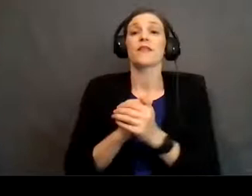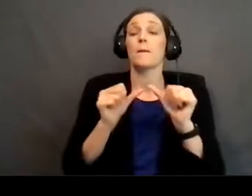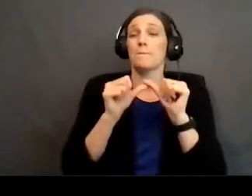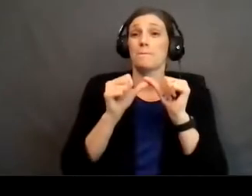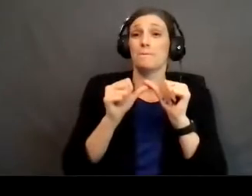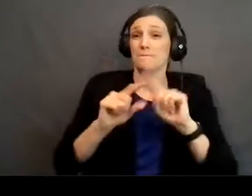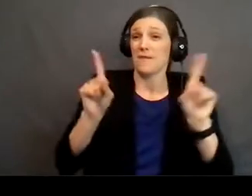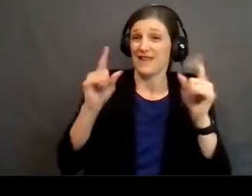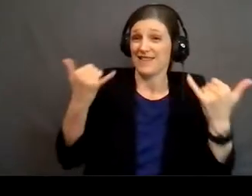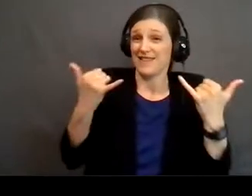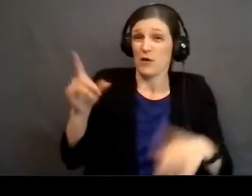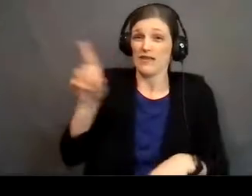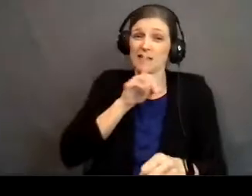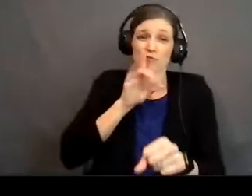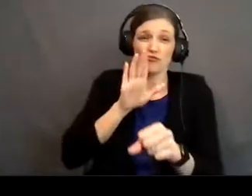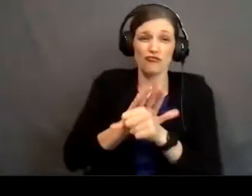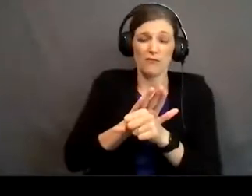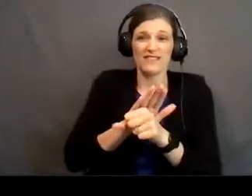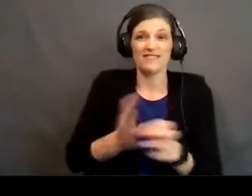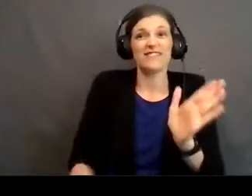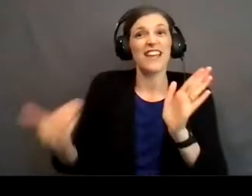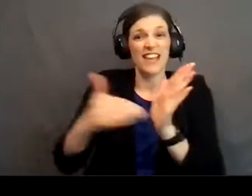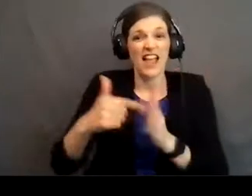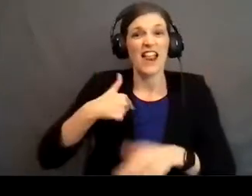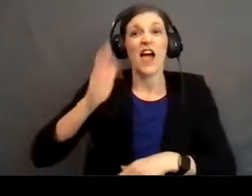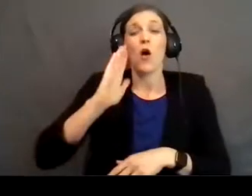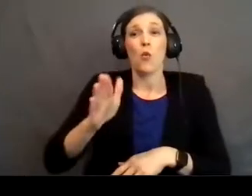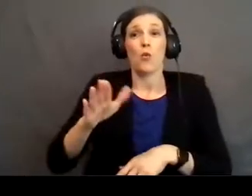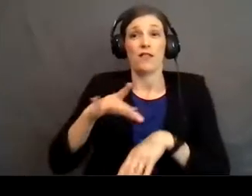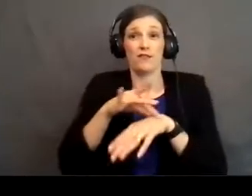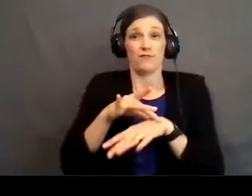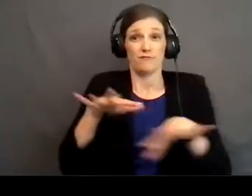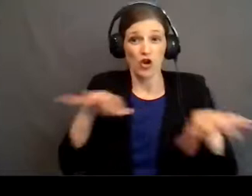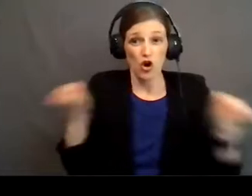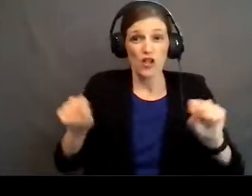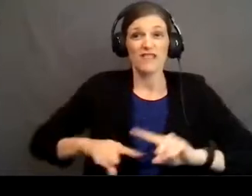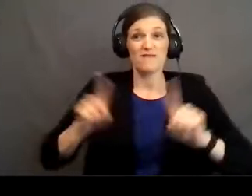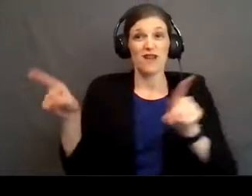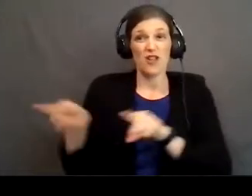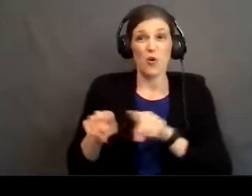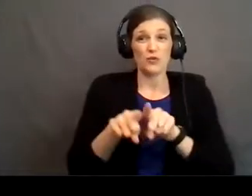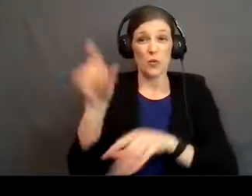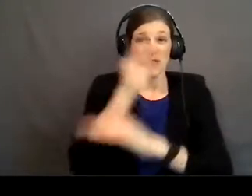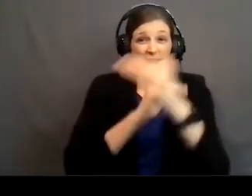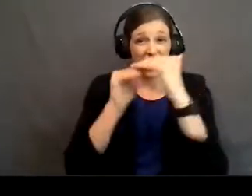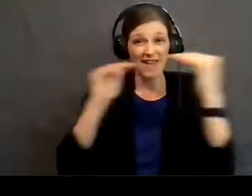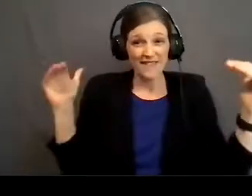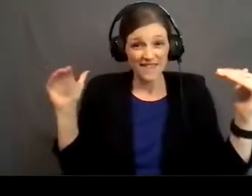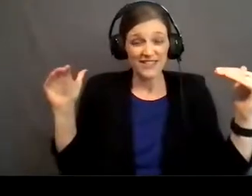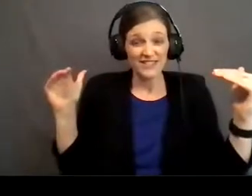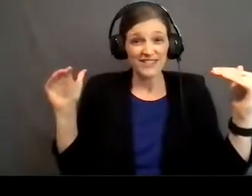now He's promised, Yet once more, I will shake not only the earth, but also the heavens. Therefore,